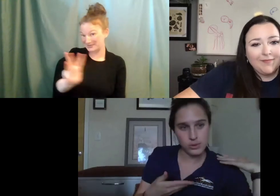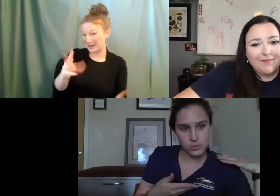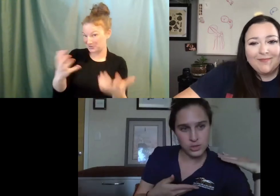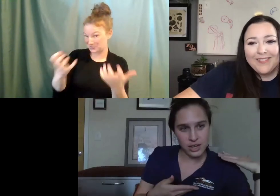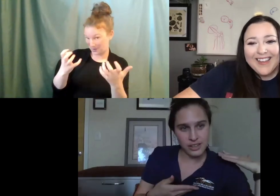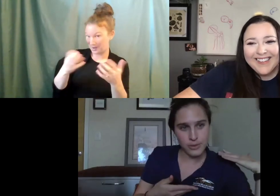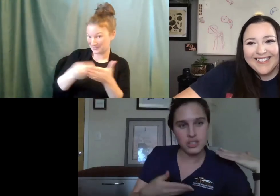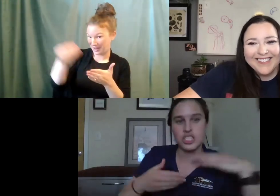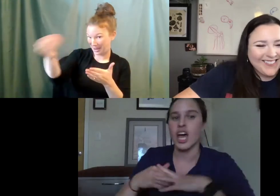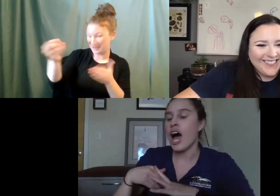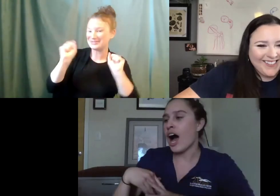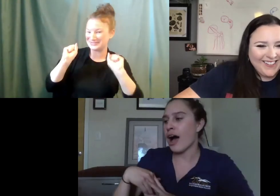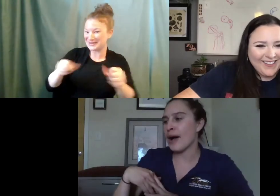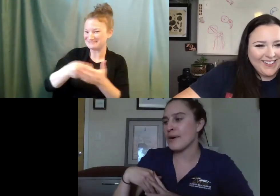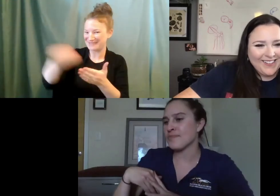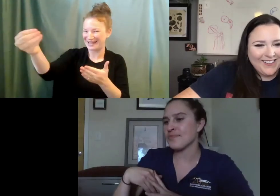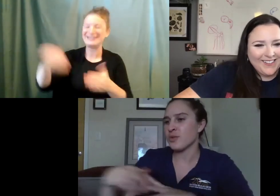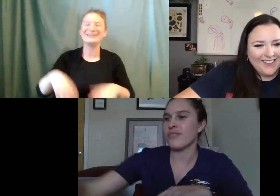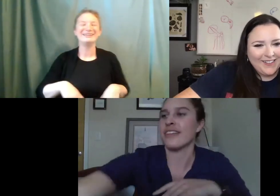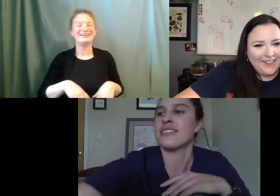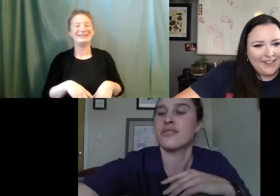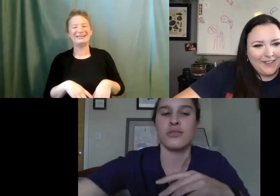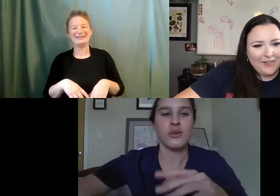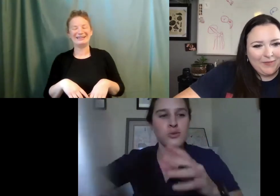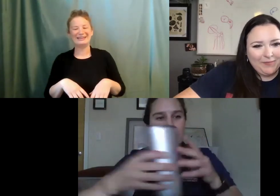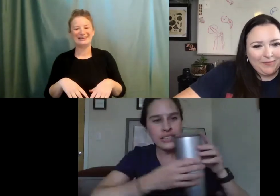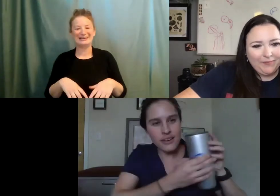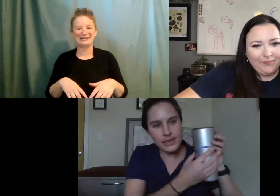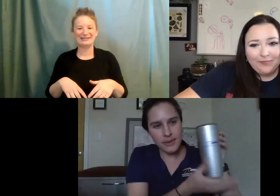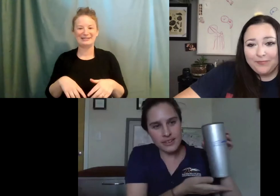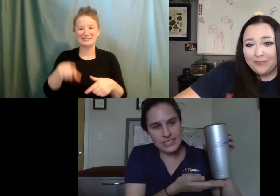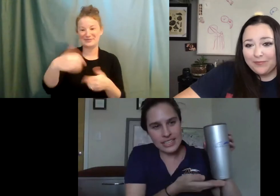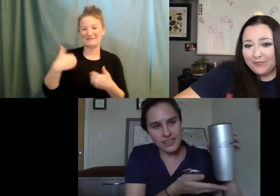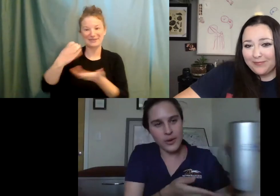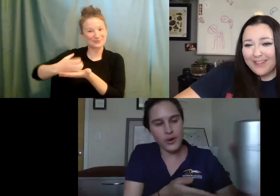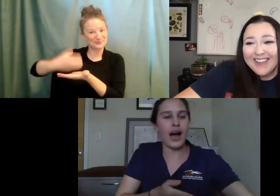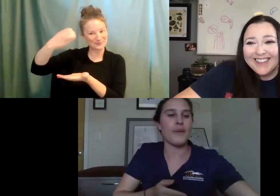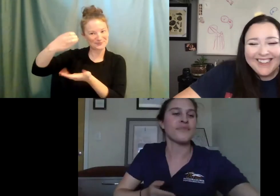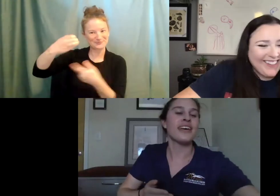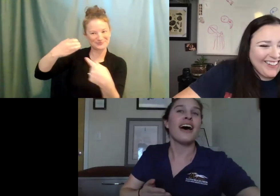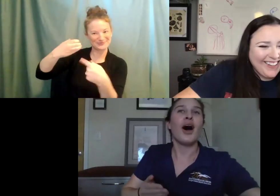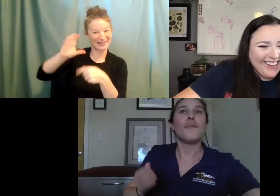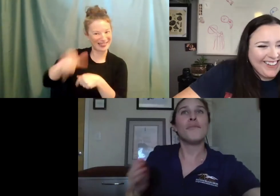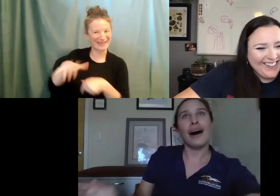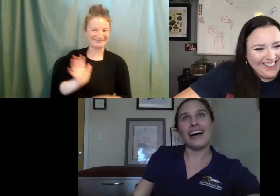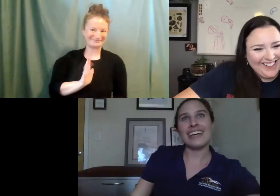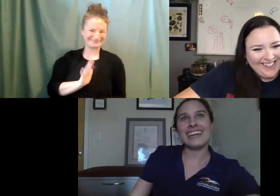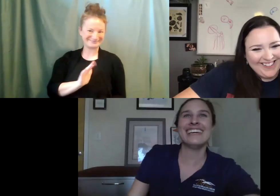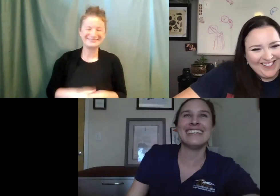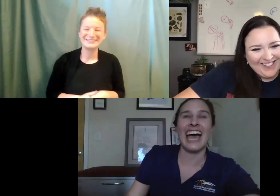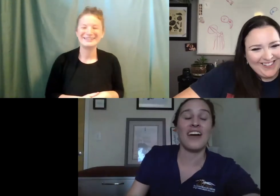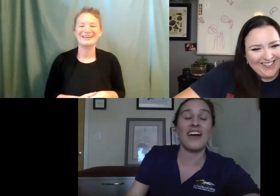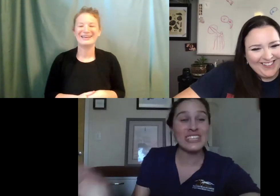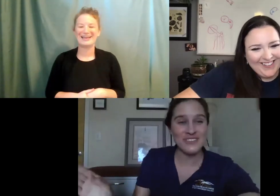some Blue Ridge wildlife merch? Um, we've got these really lovely mugs. Hello. Um, but,